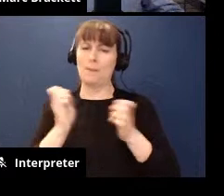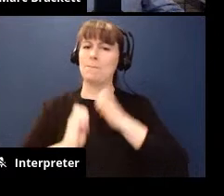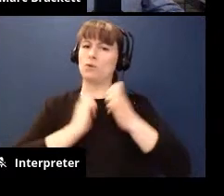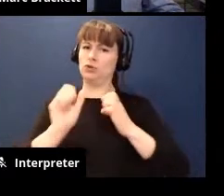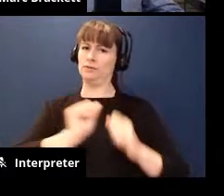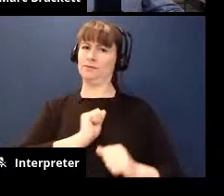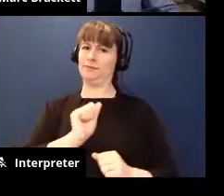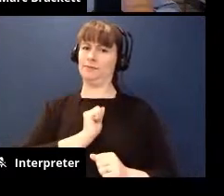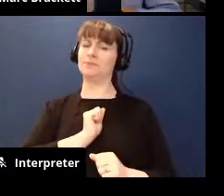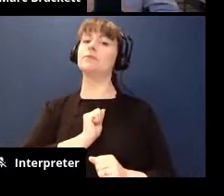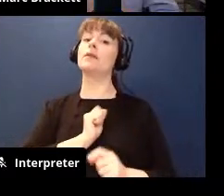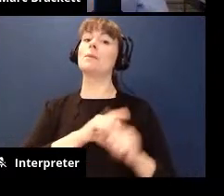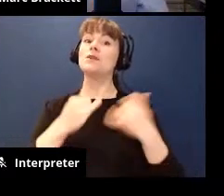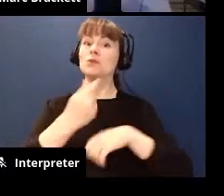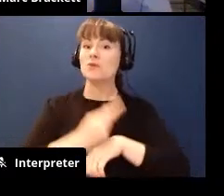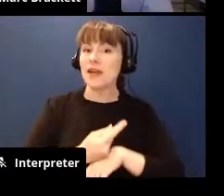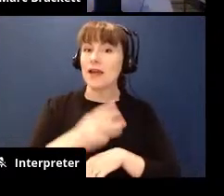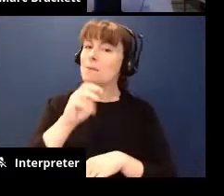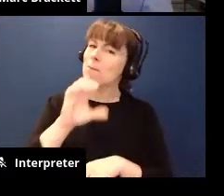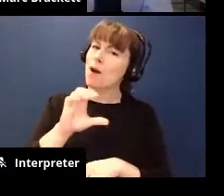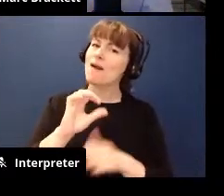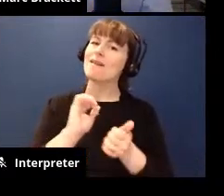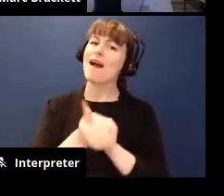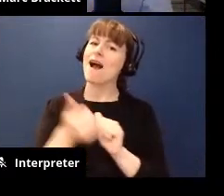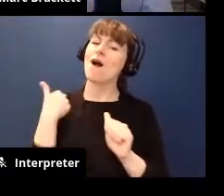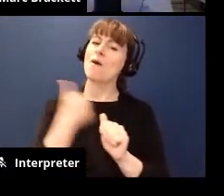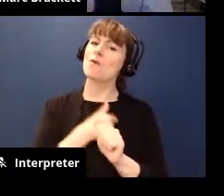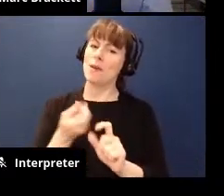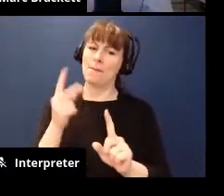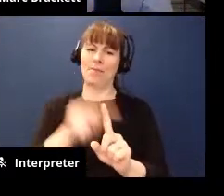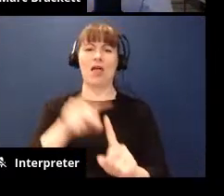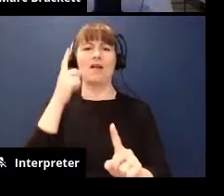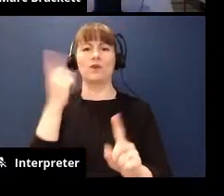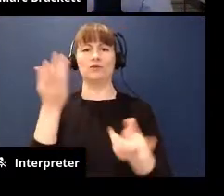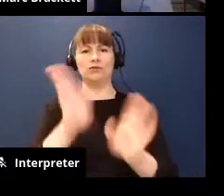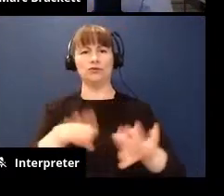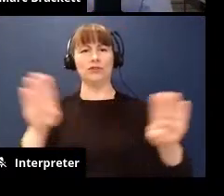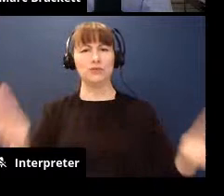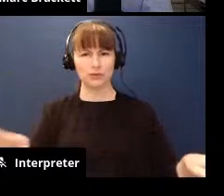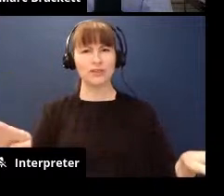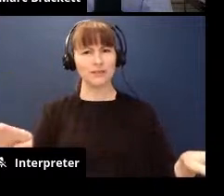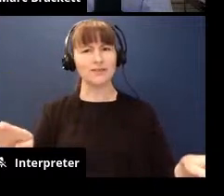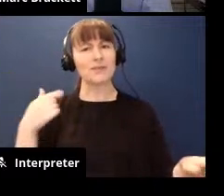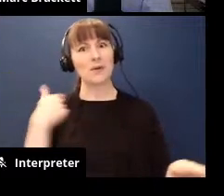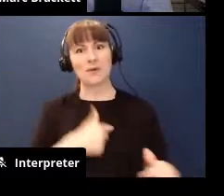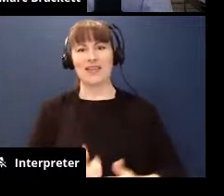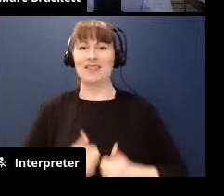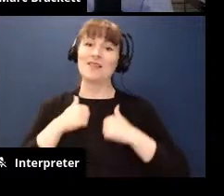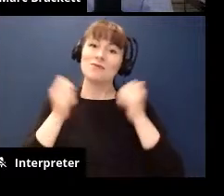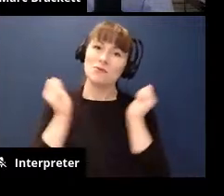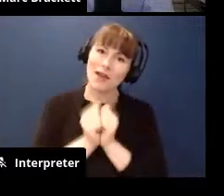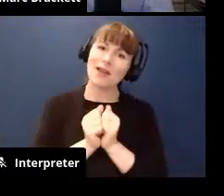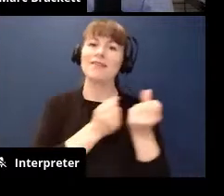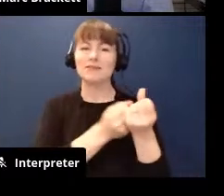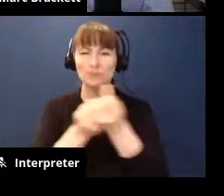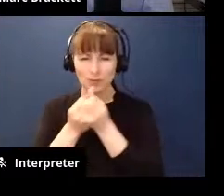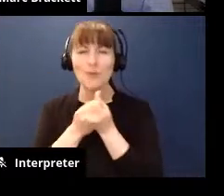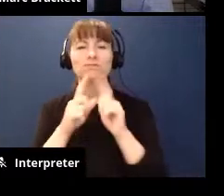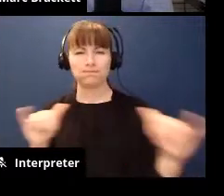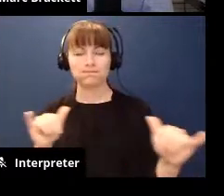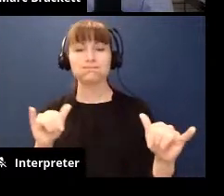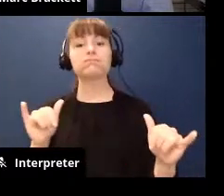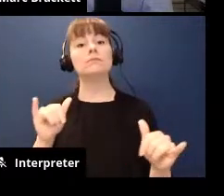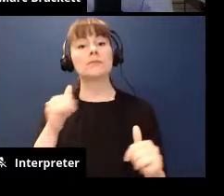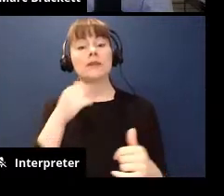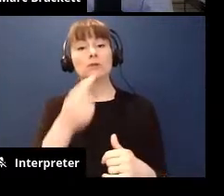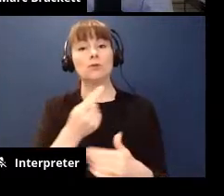today Mark I'm really interested in how we can regulate the emotions of of the young people in our lives and as as I mentioned last week I have a